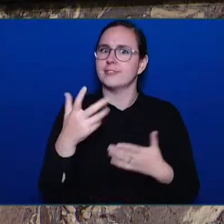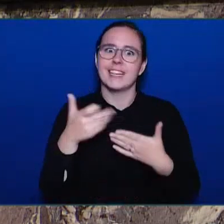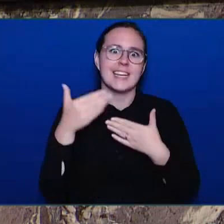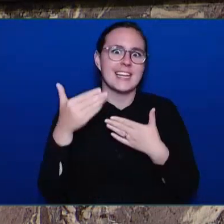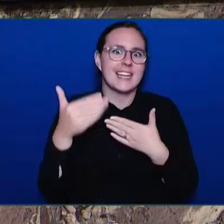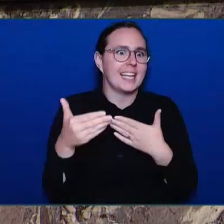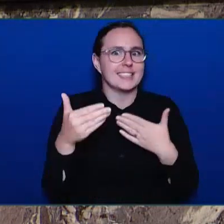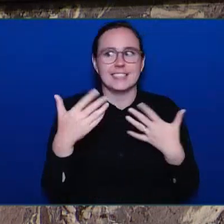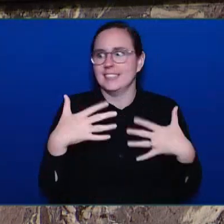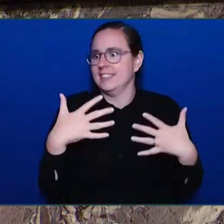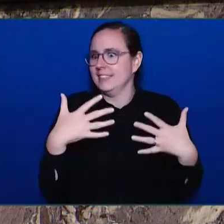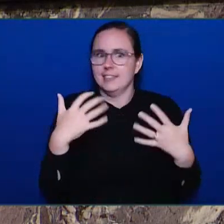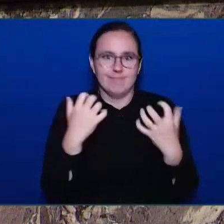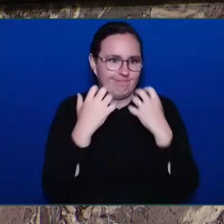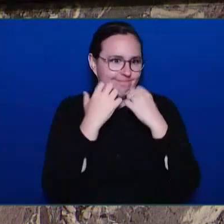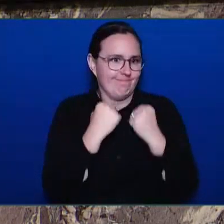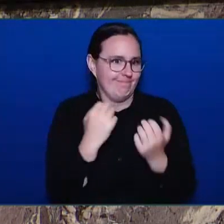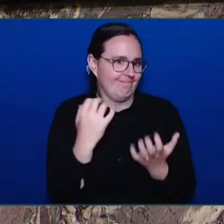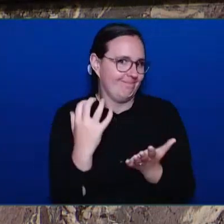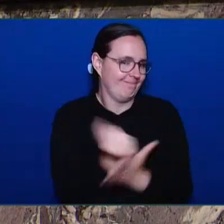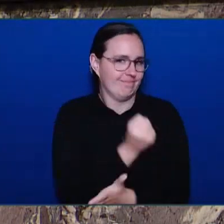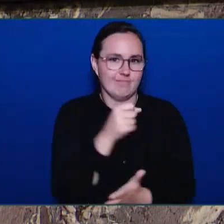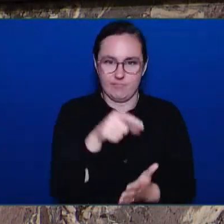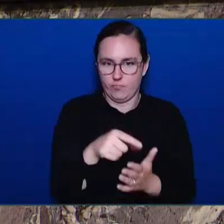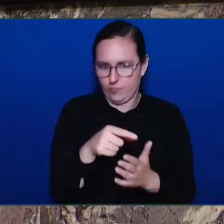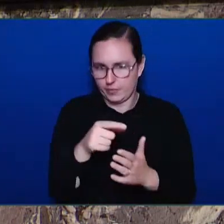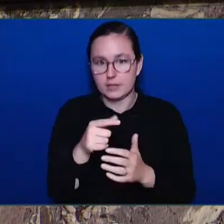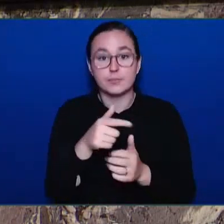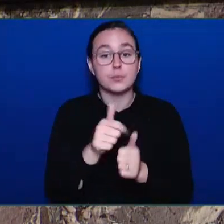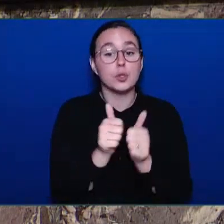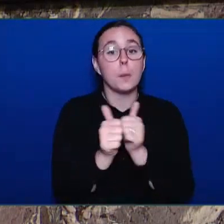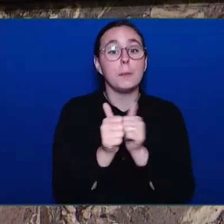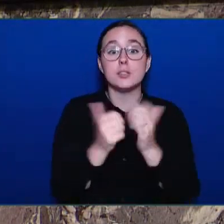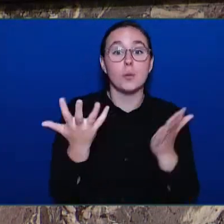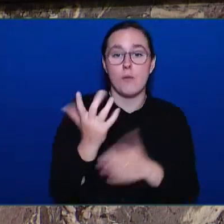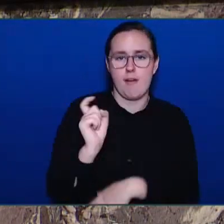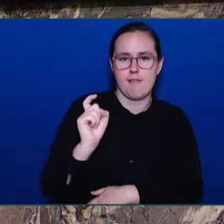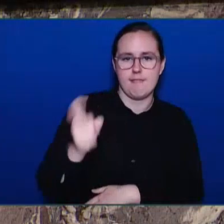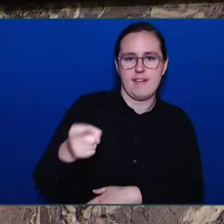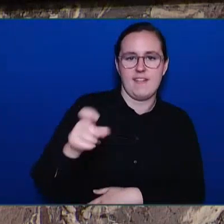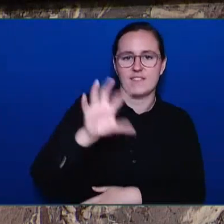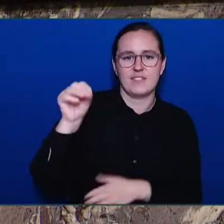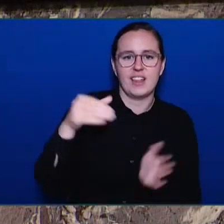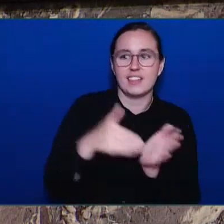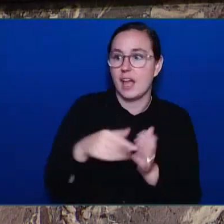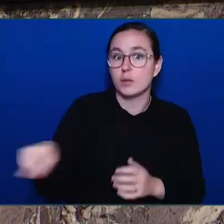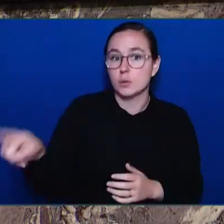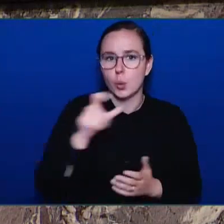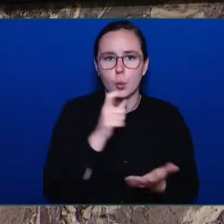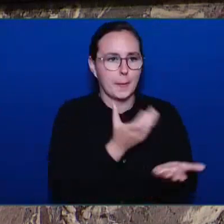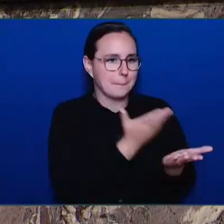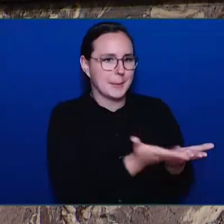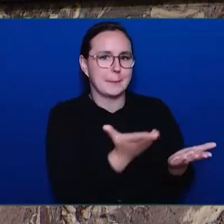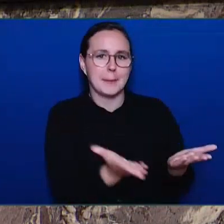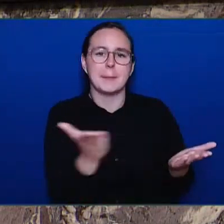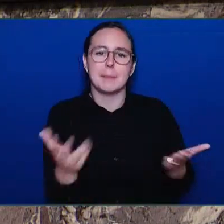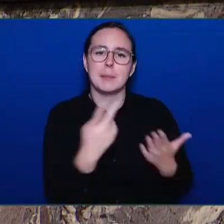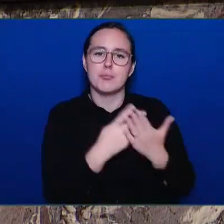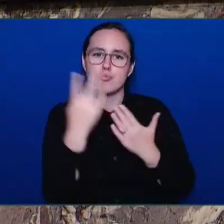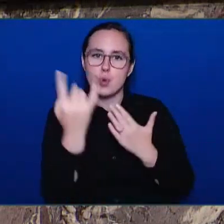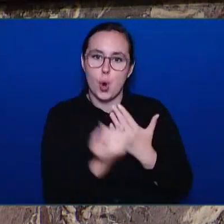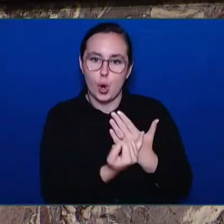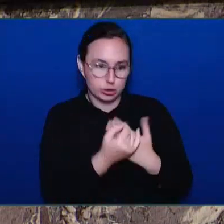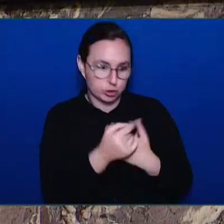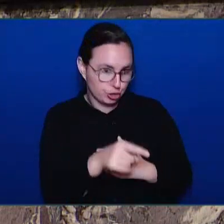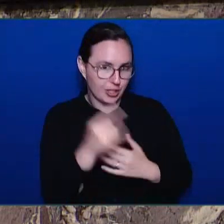award $50,000 to the project with the most votes by February 22. So I urge all